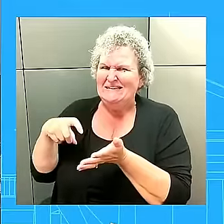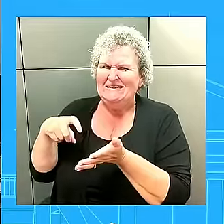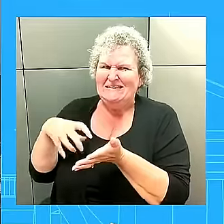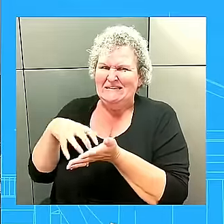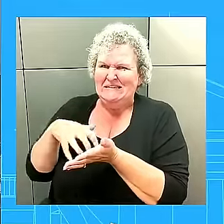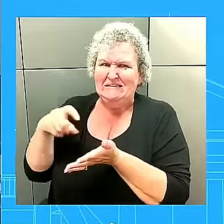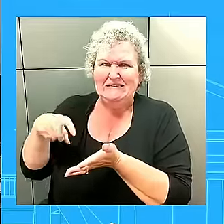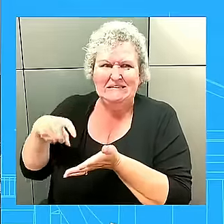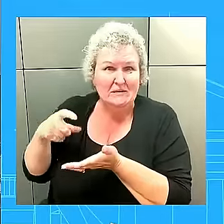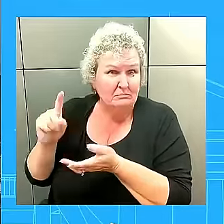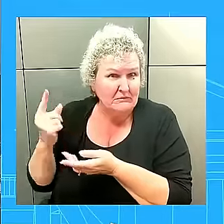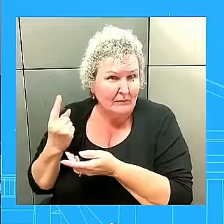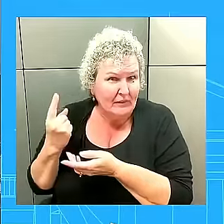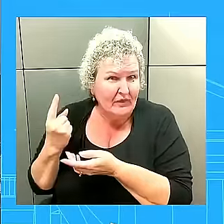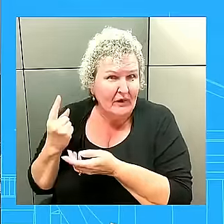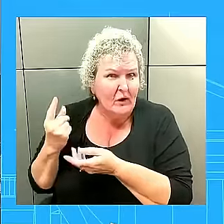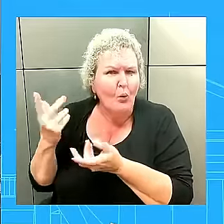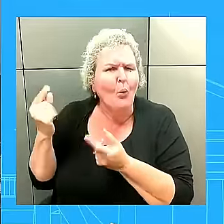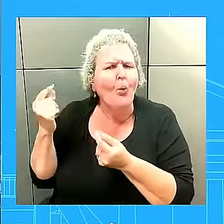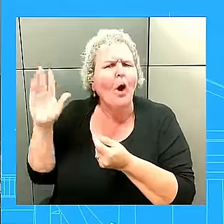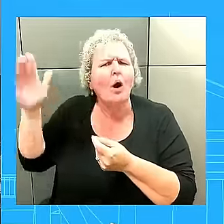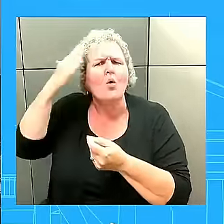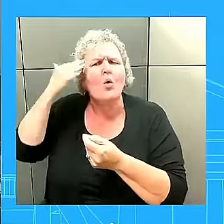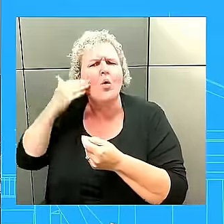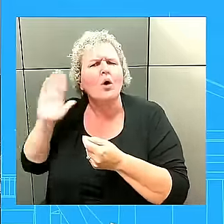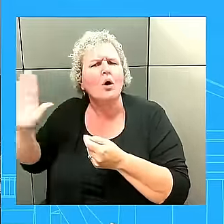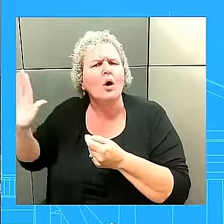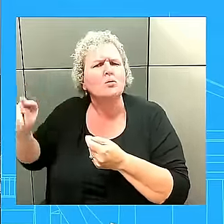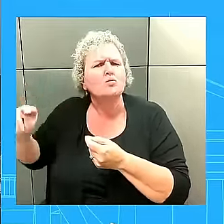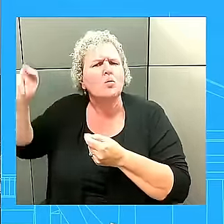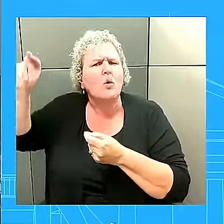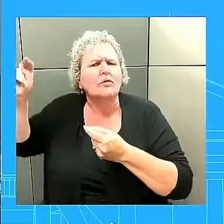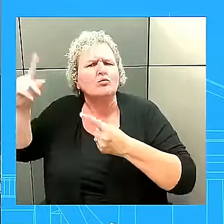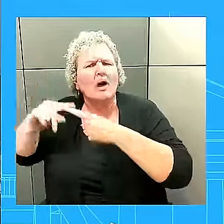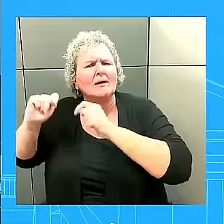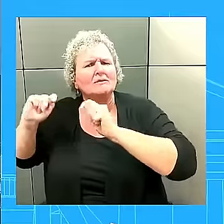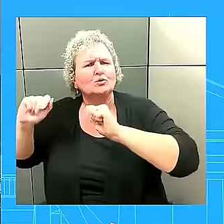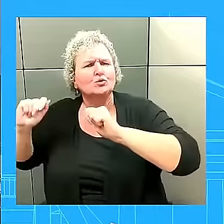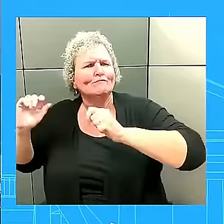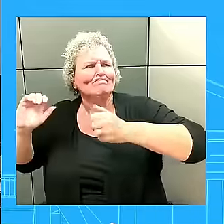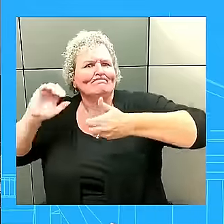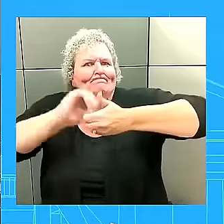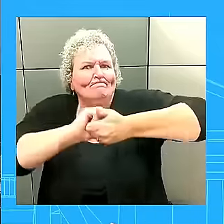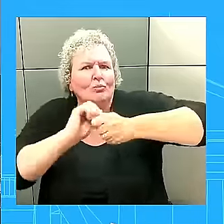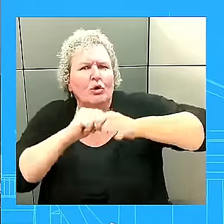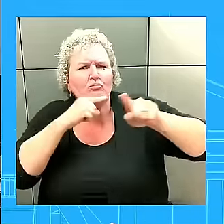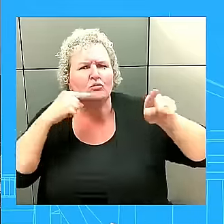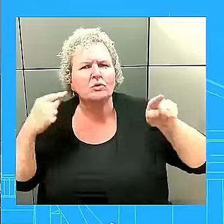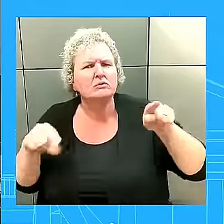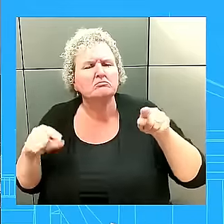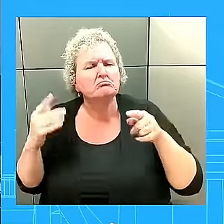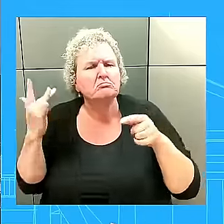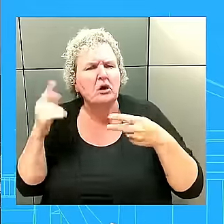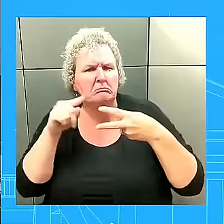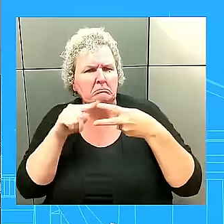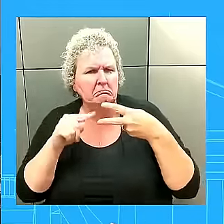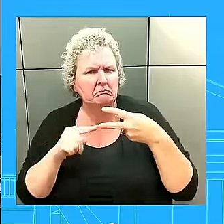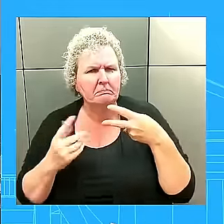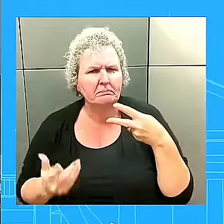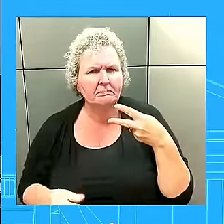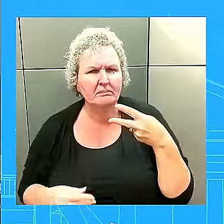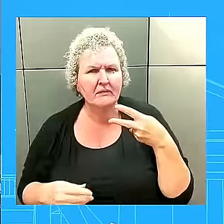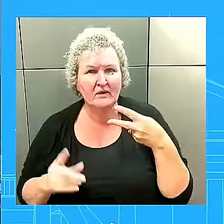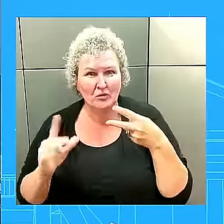this burgeoning alliance with Russia? And is that in and of itself of broadening